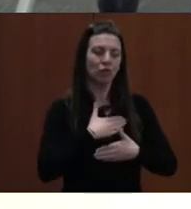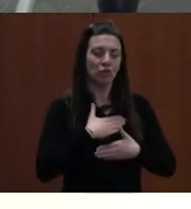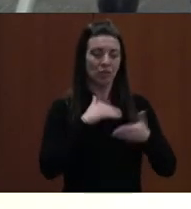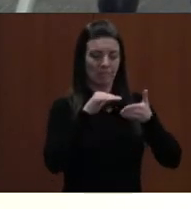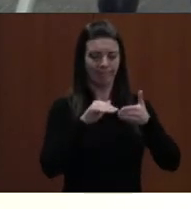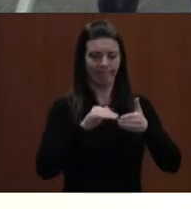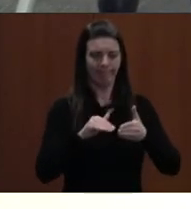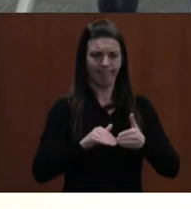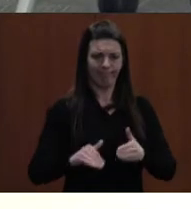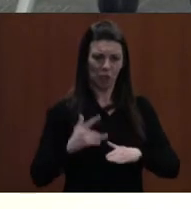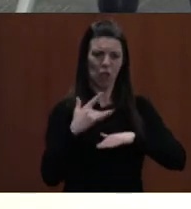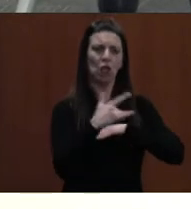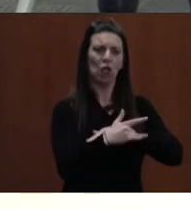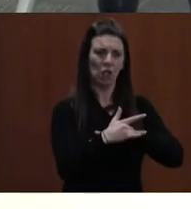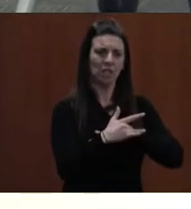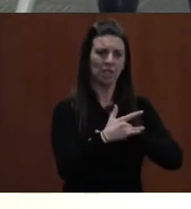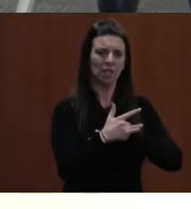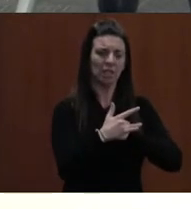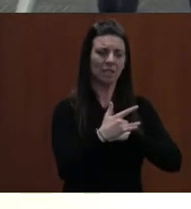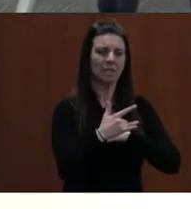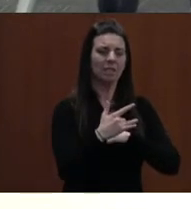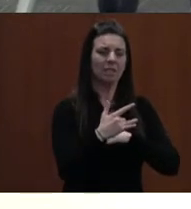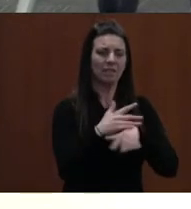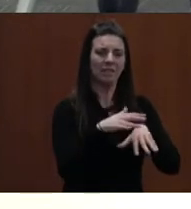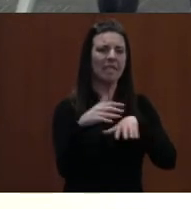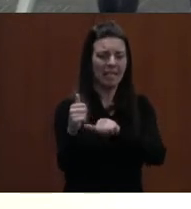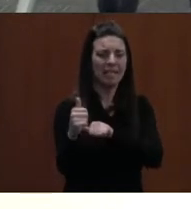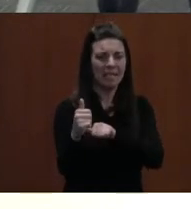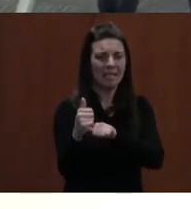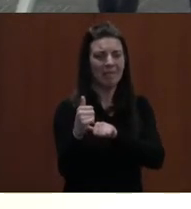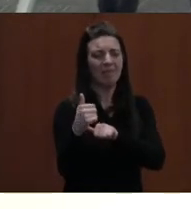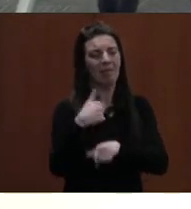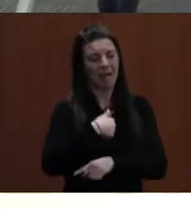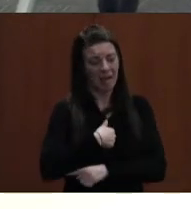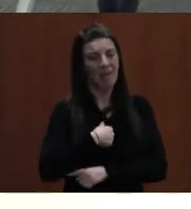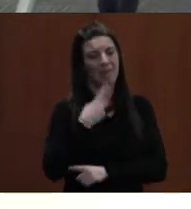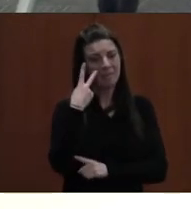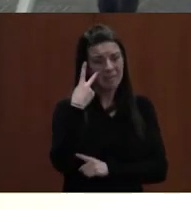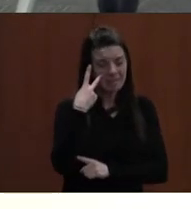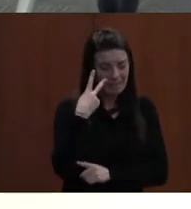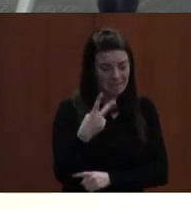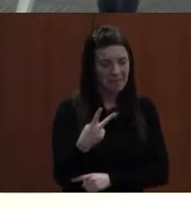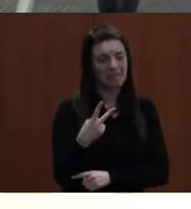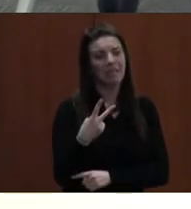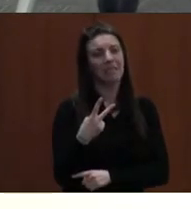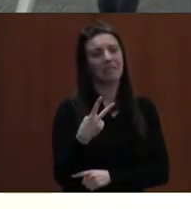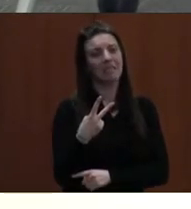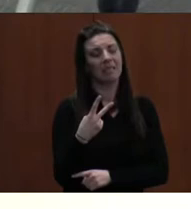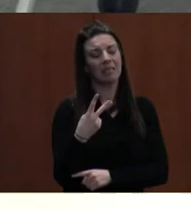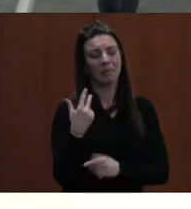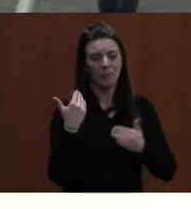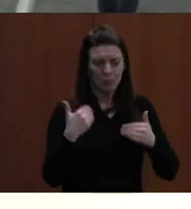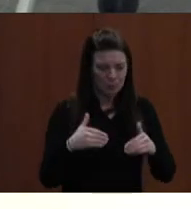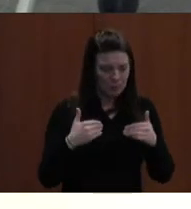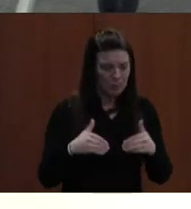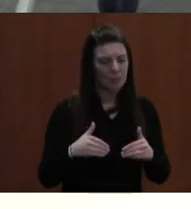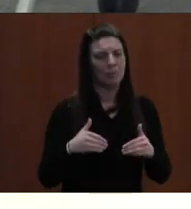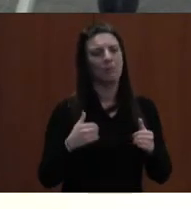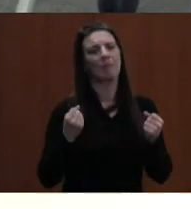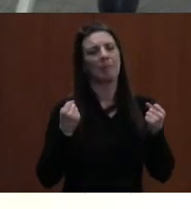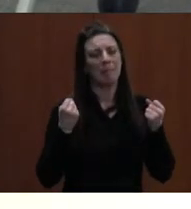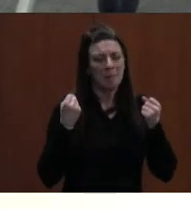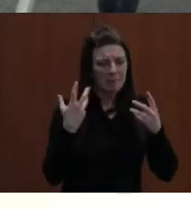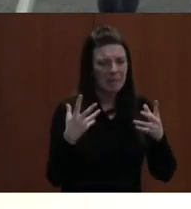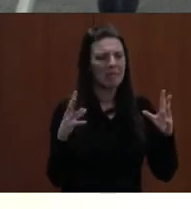leave. I have personally encountered numerous meaningful, professional, strategical sessions where